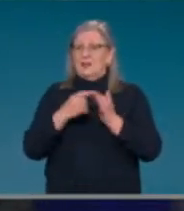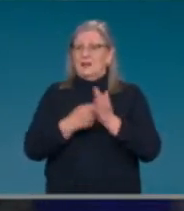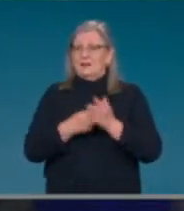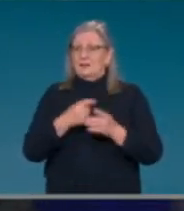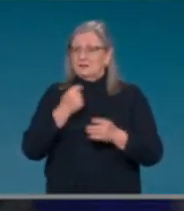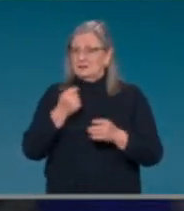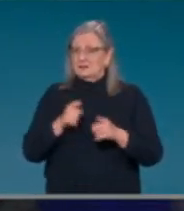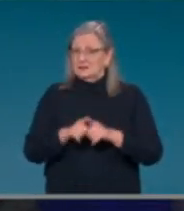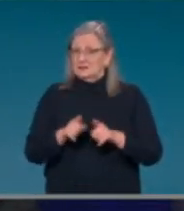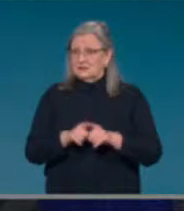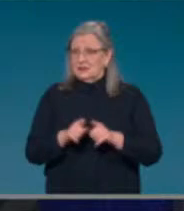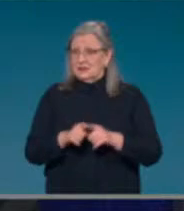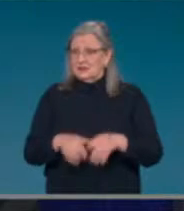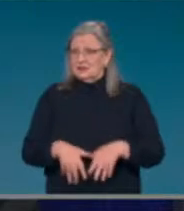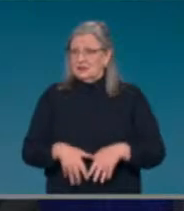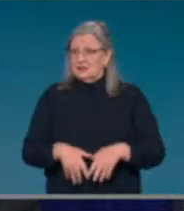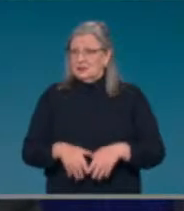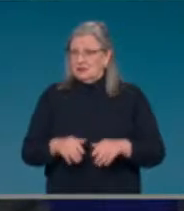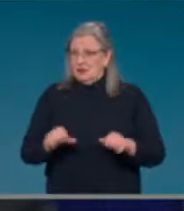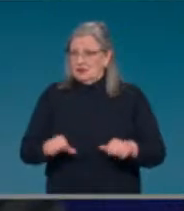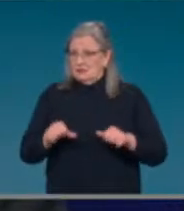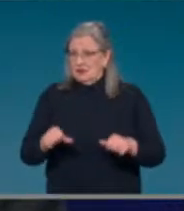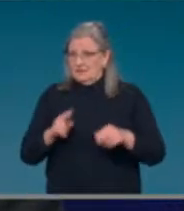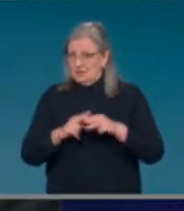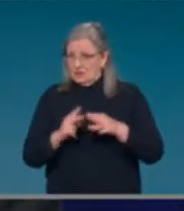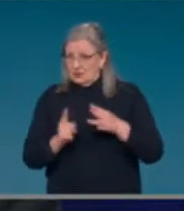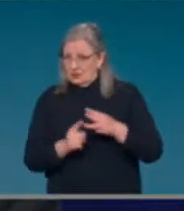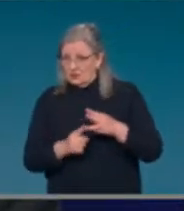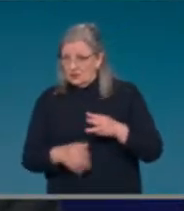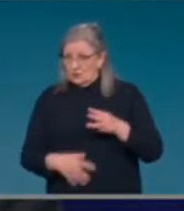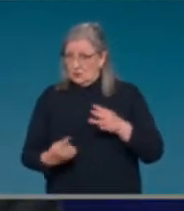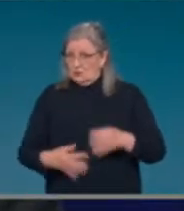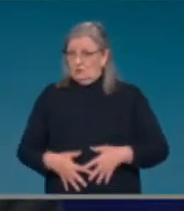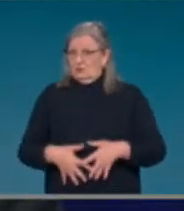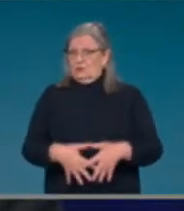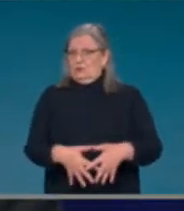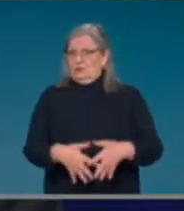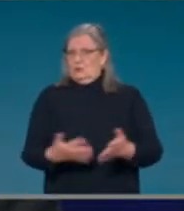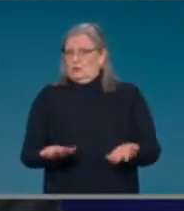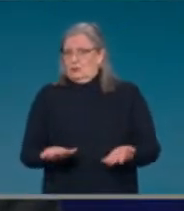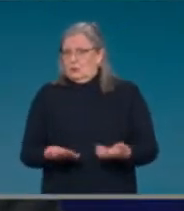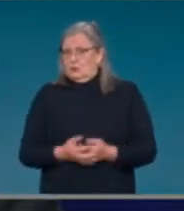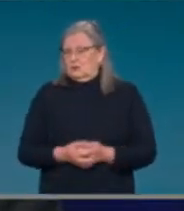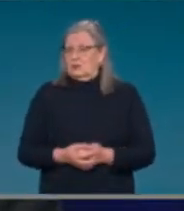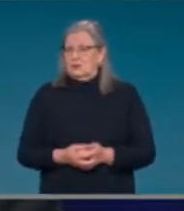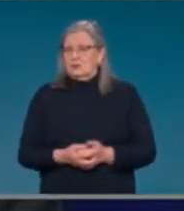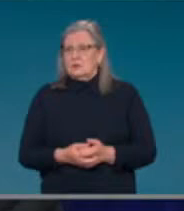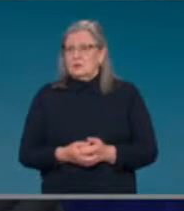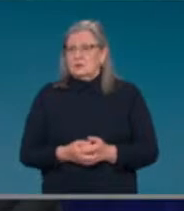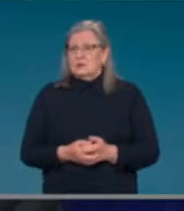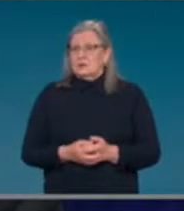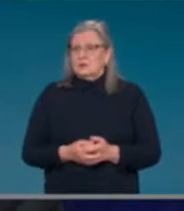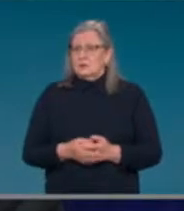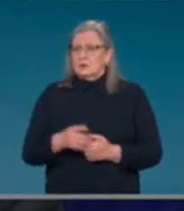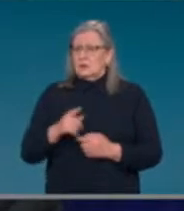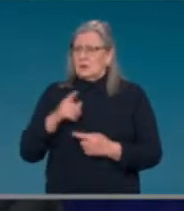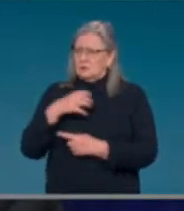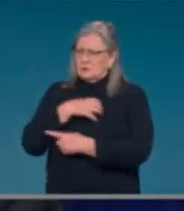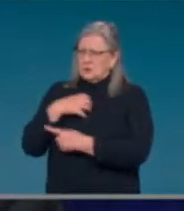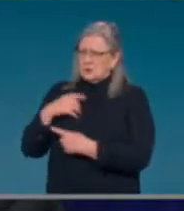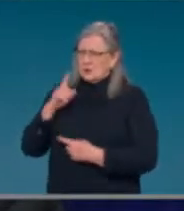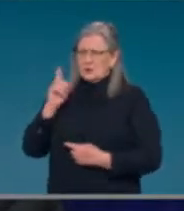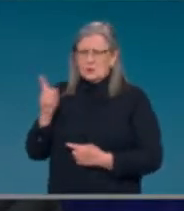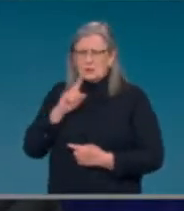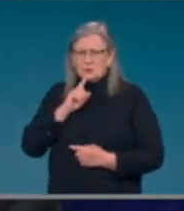booster shot? And to you, Minister Hunt, you've said you expect population-wide, so age 18 and up. In the US and UK,